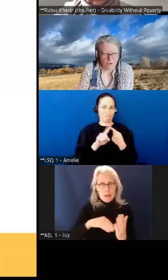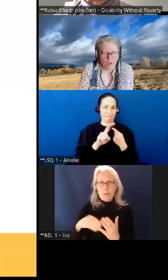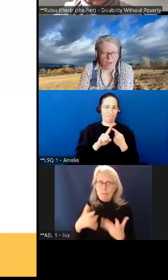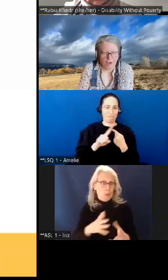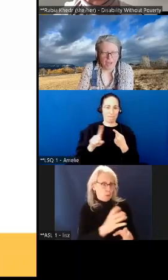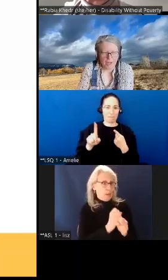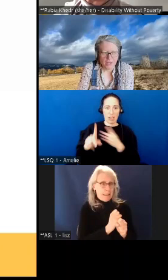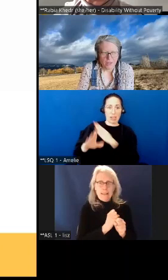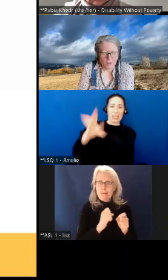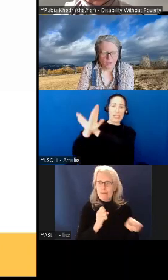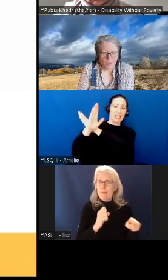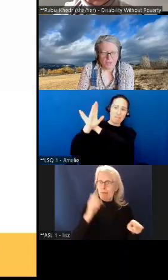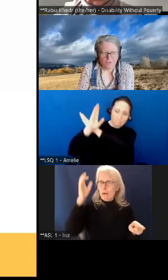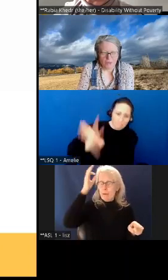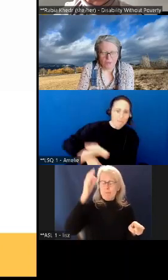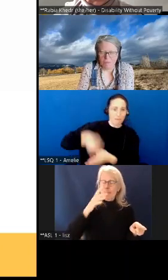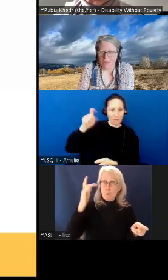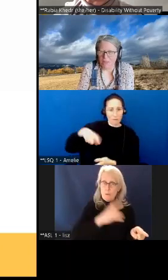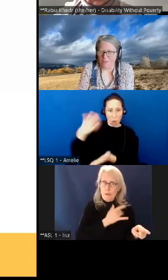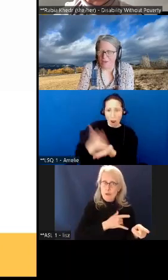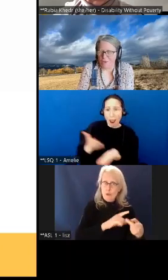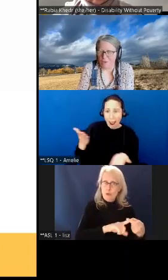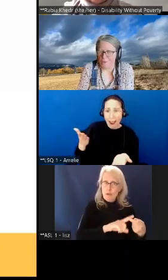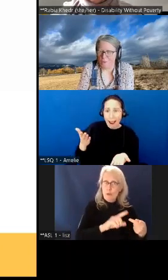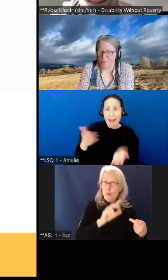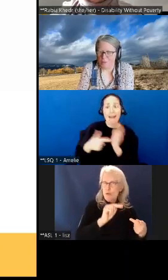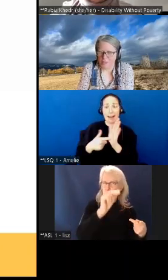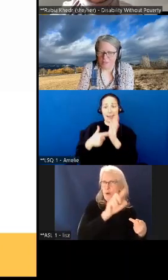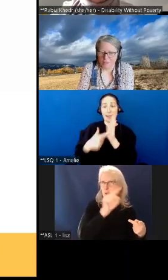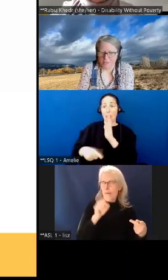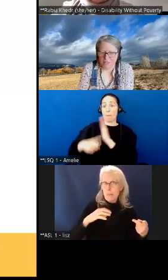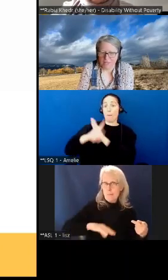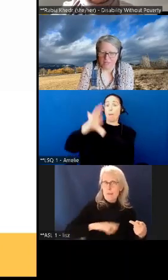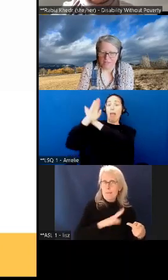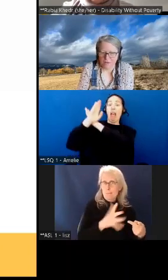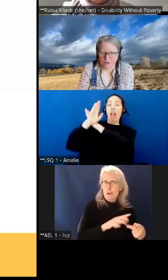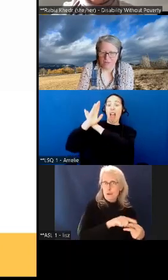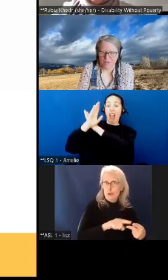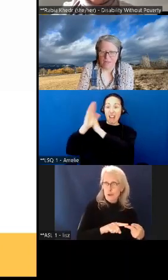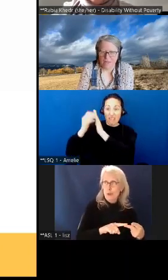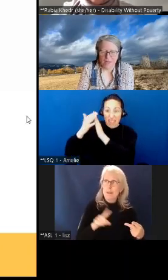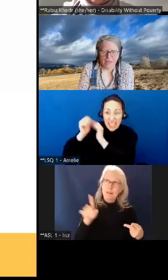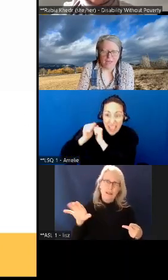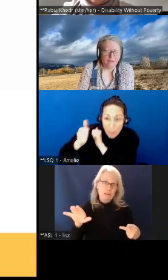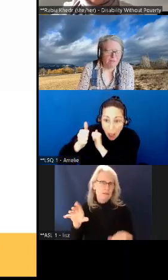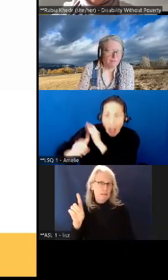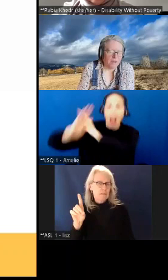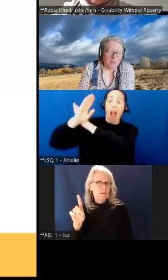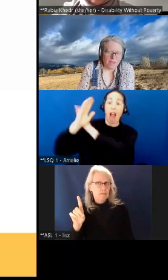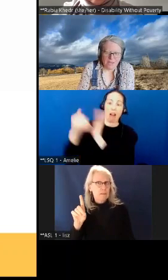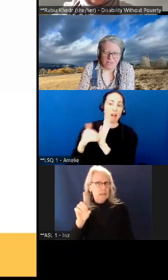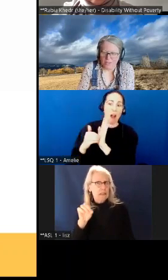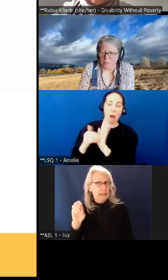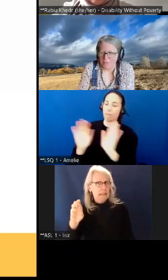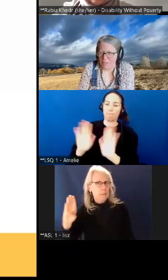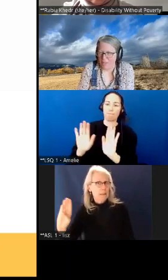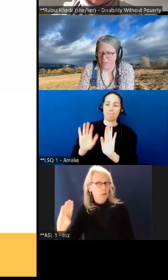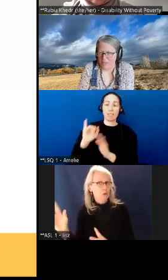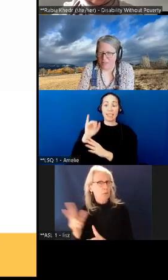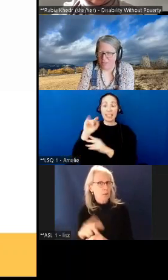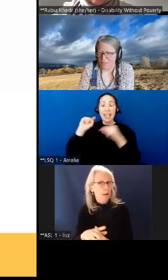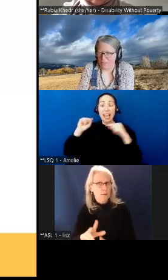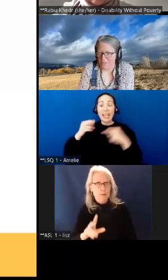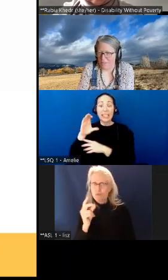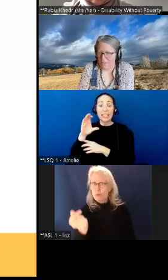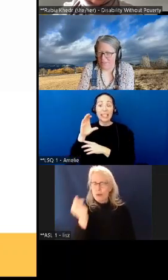straight on in but if you're going to make that hoop the disability tax credit it really needs to be